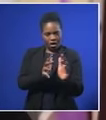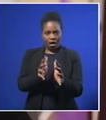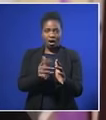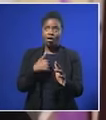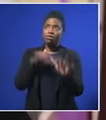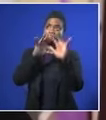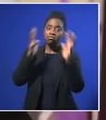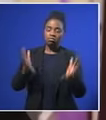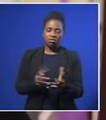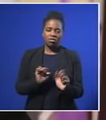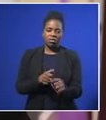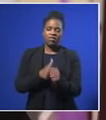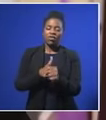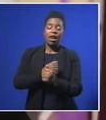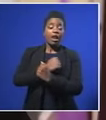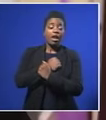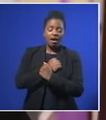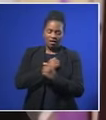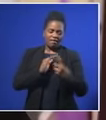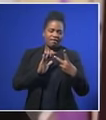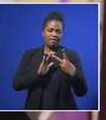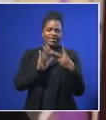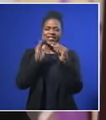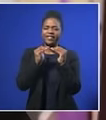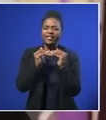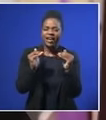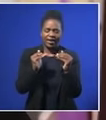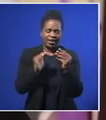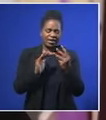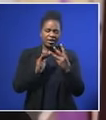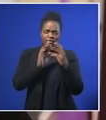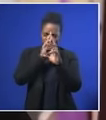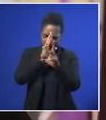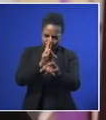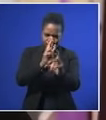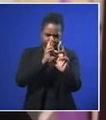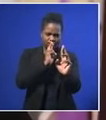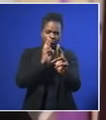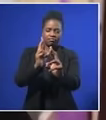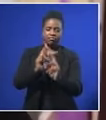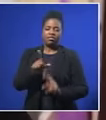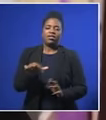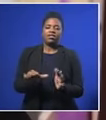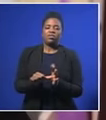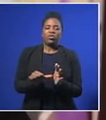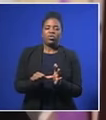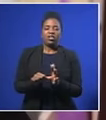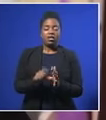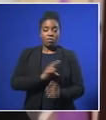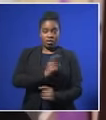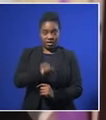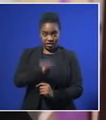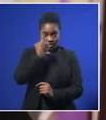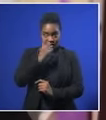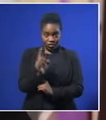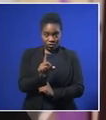principles of love, fairness and respect for others, built on an understanding